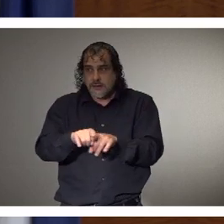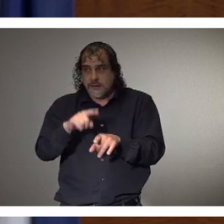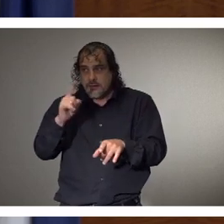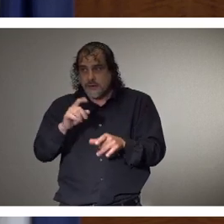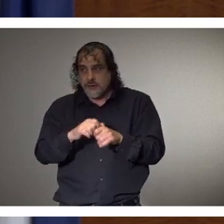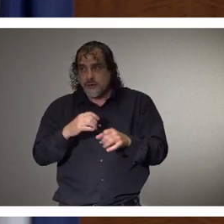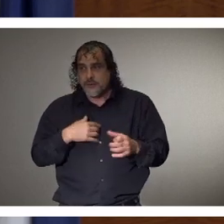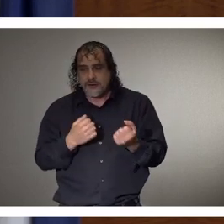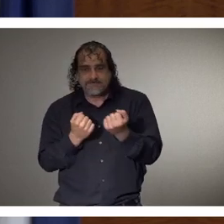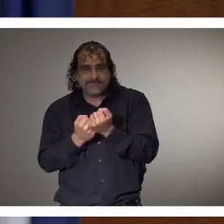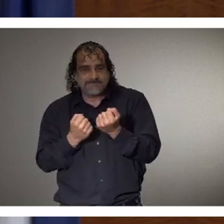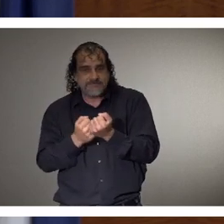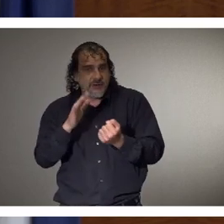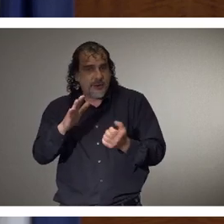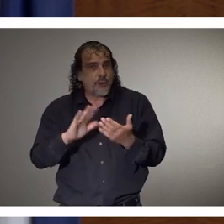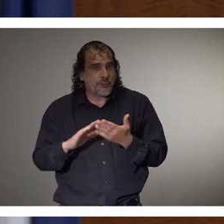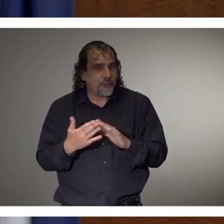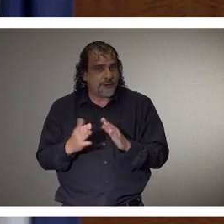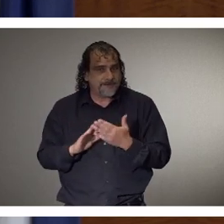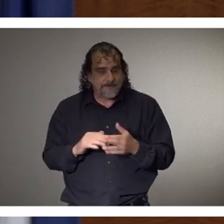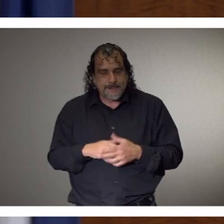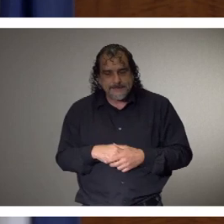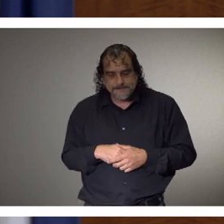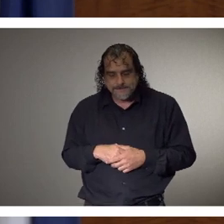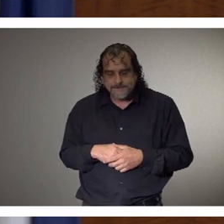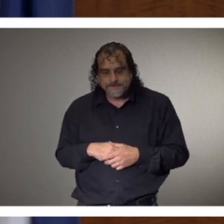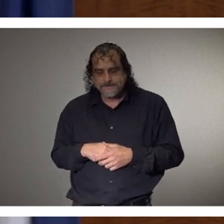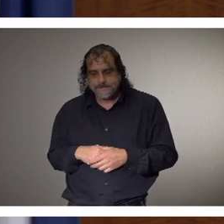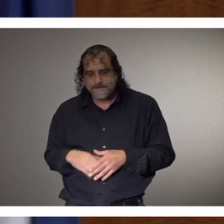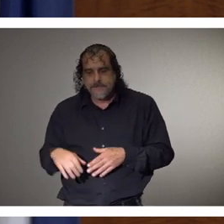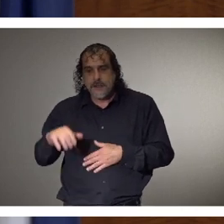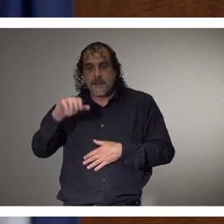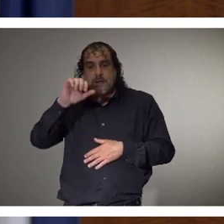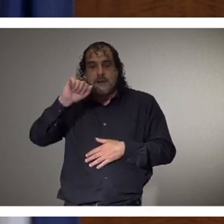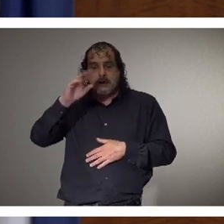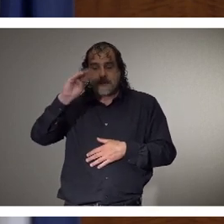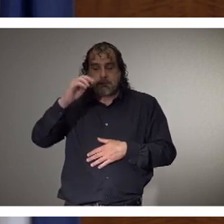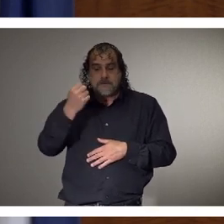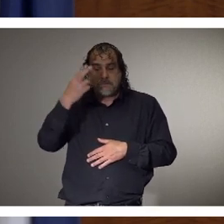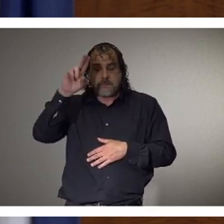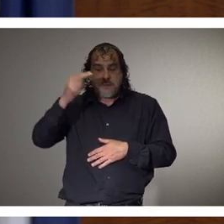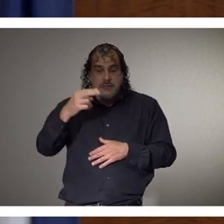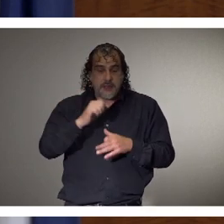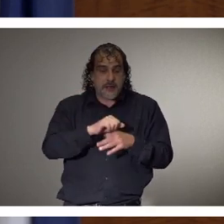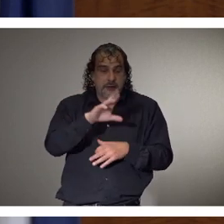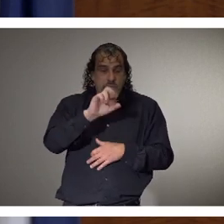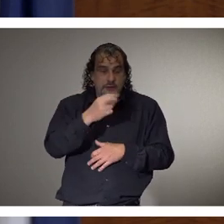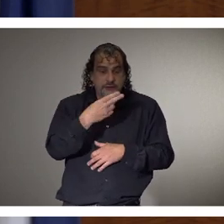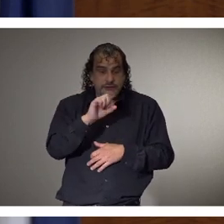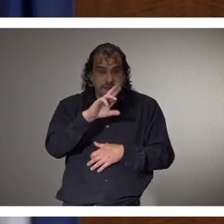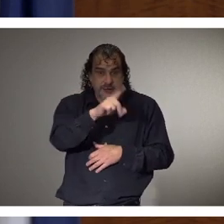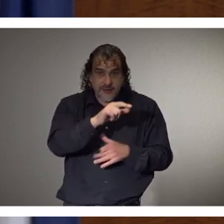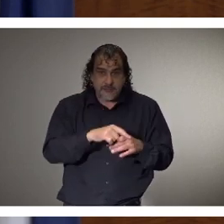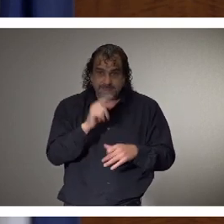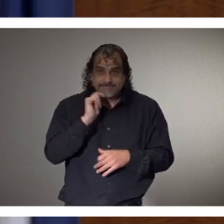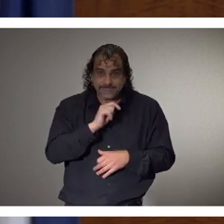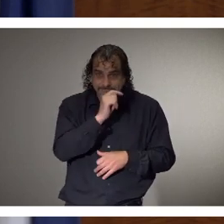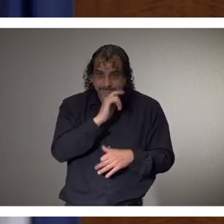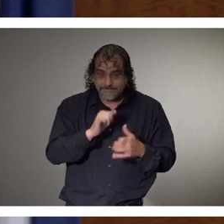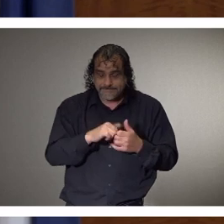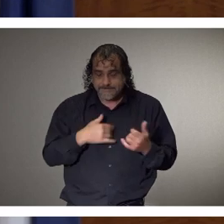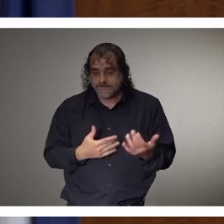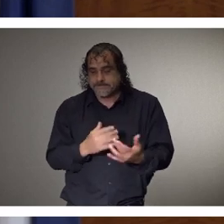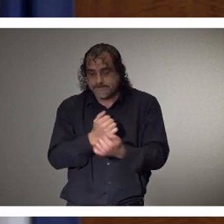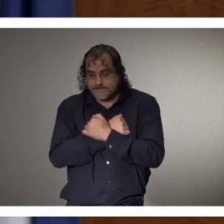give back to their community. Ahmad and Rashad Sorex, twins who love to read, bake cookies, play